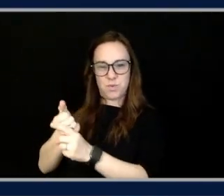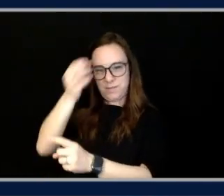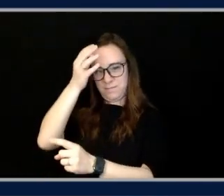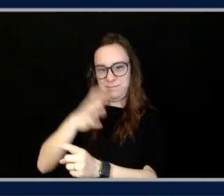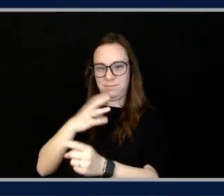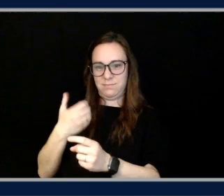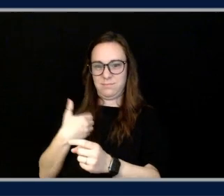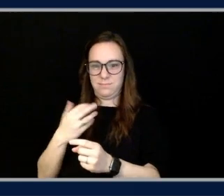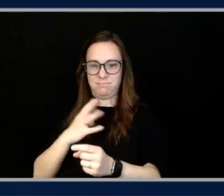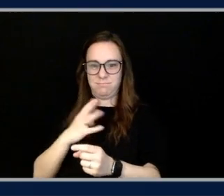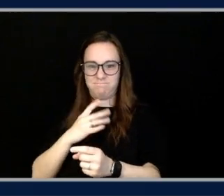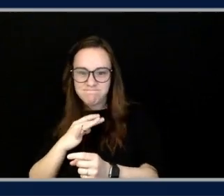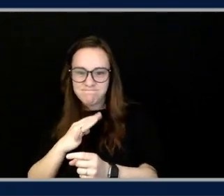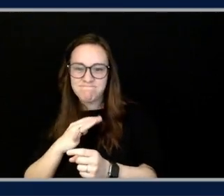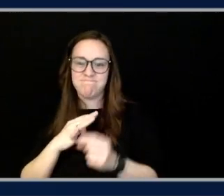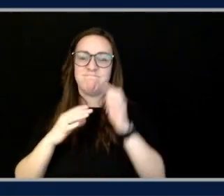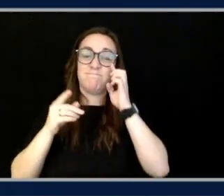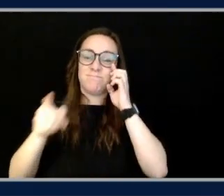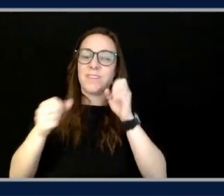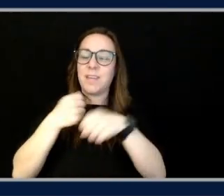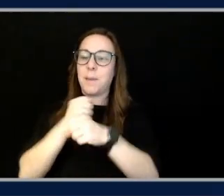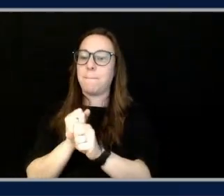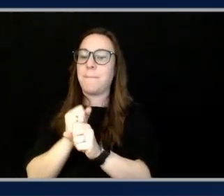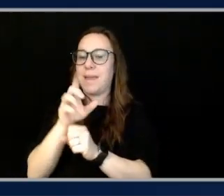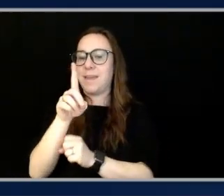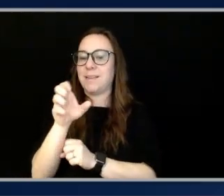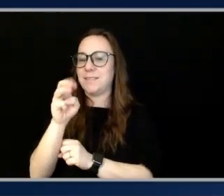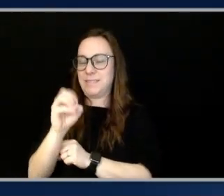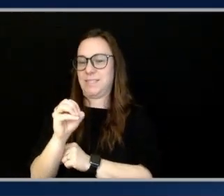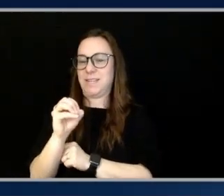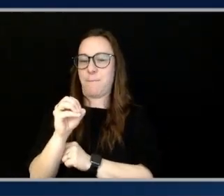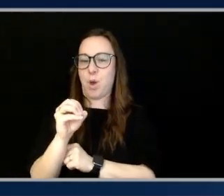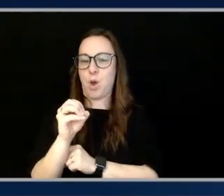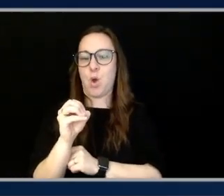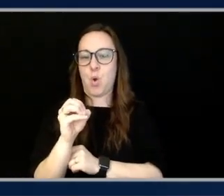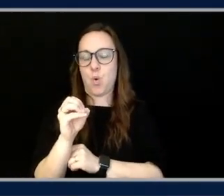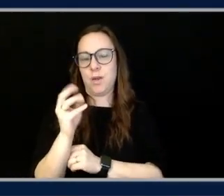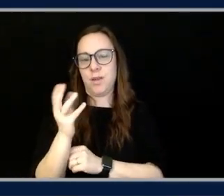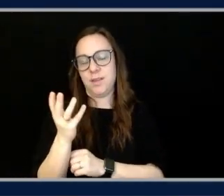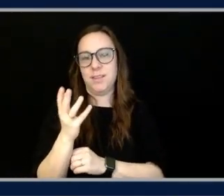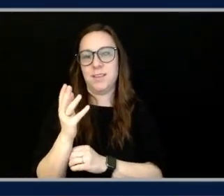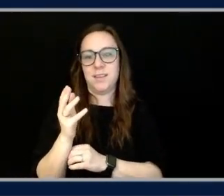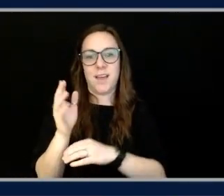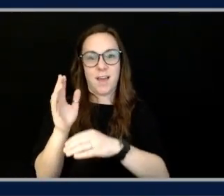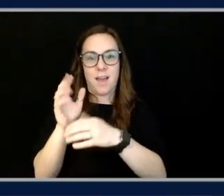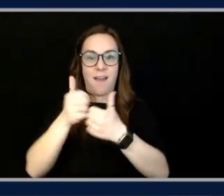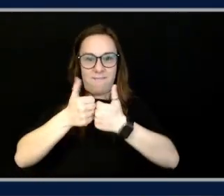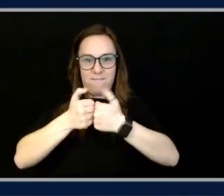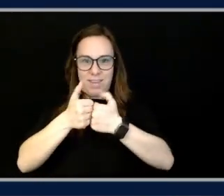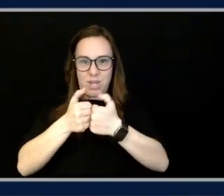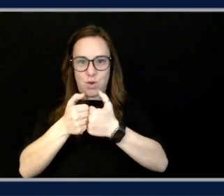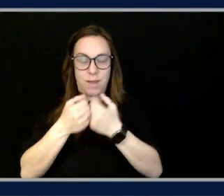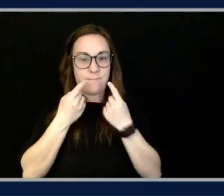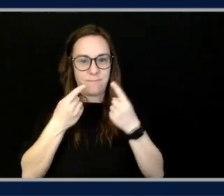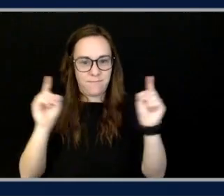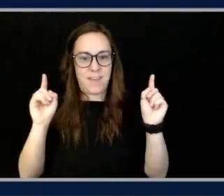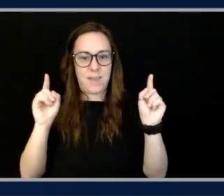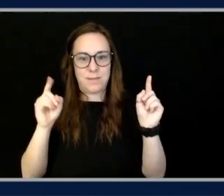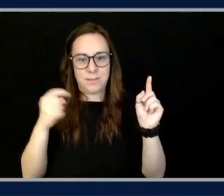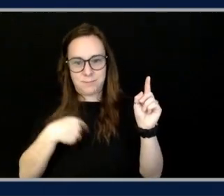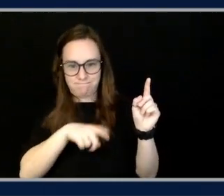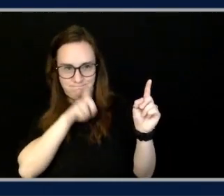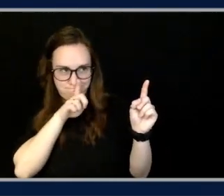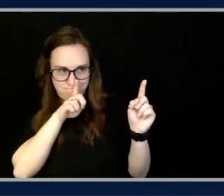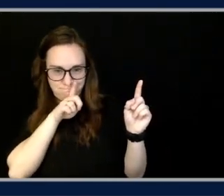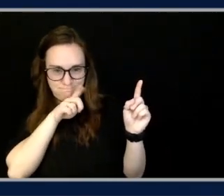models and things like that. He built a demo of, it was playing a video game, right? A very famous video game that I won't name. You can